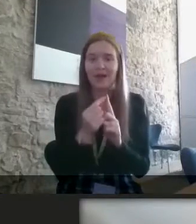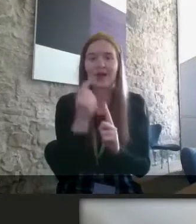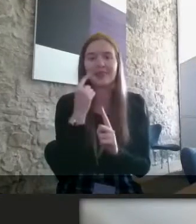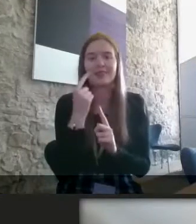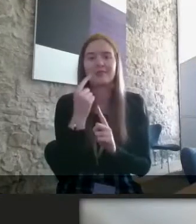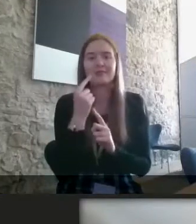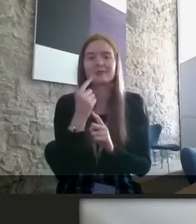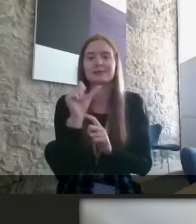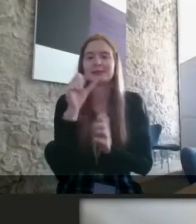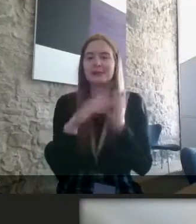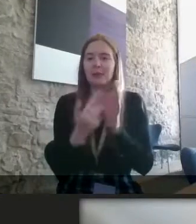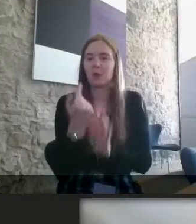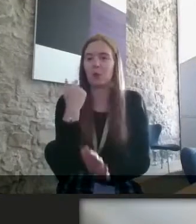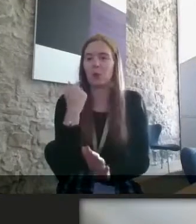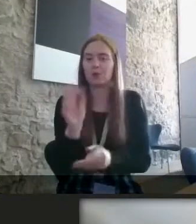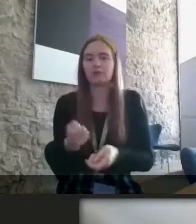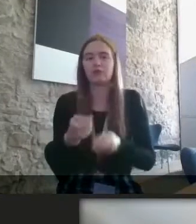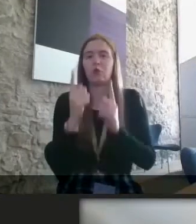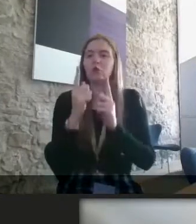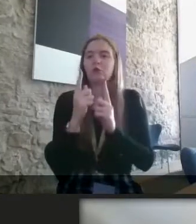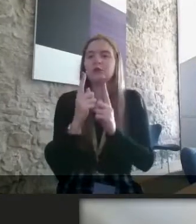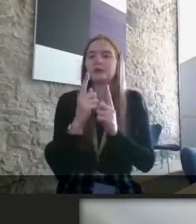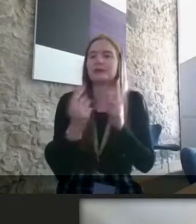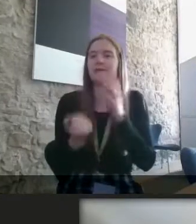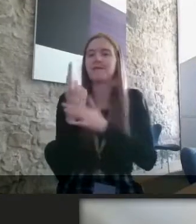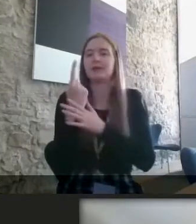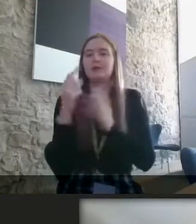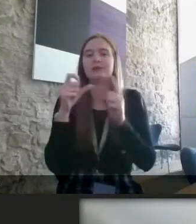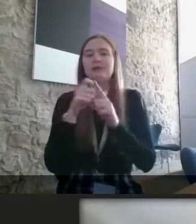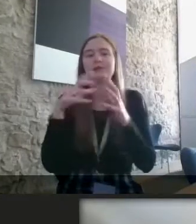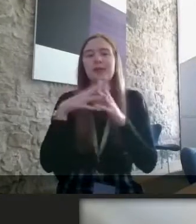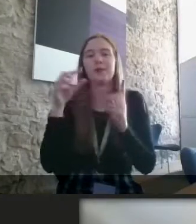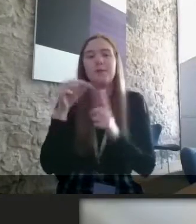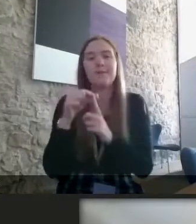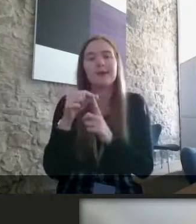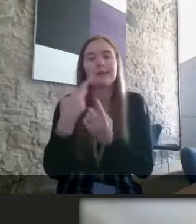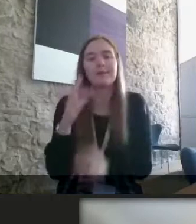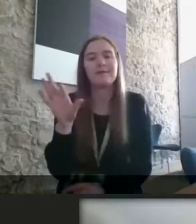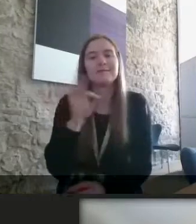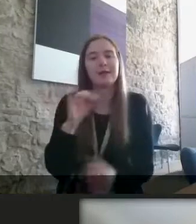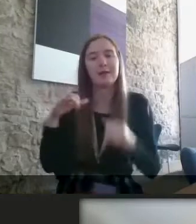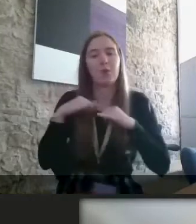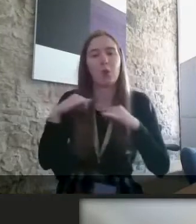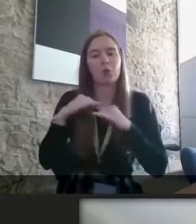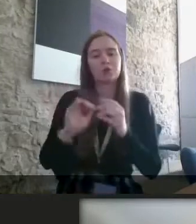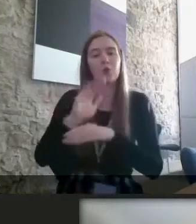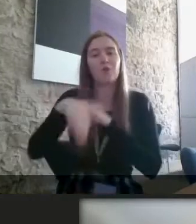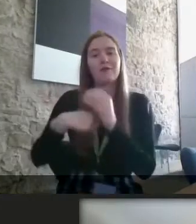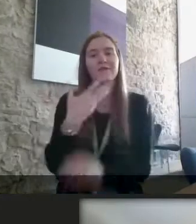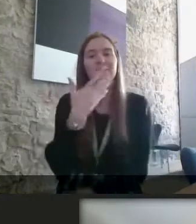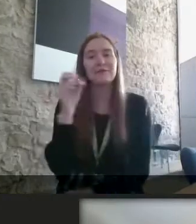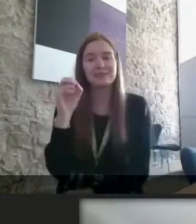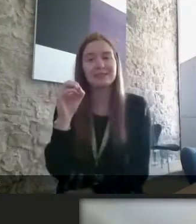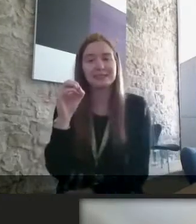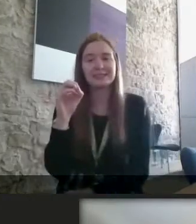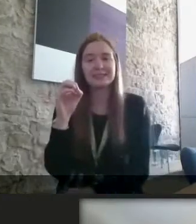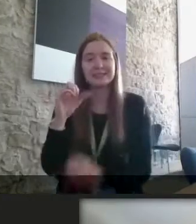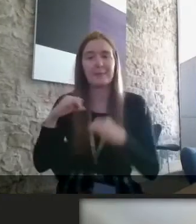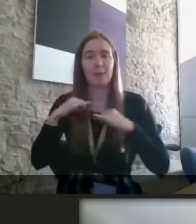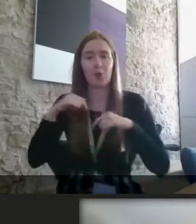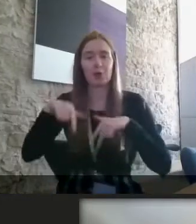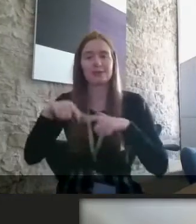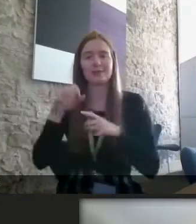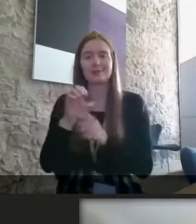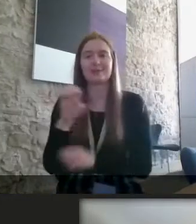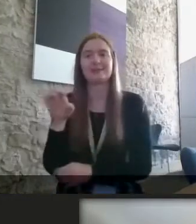ago i co-hosted an event with the dwp where we invited employers and was over 50 employers from east lodeon came along to that